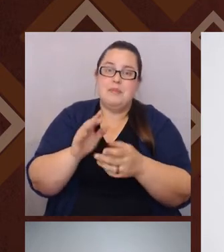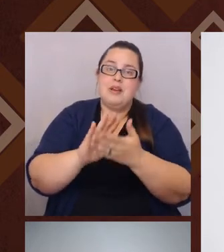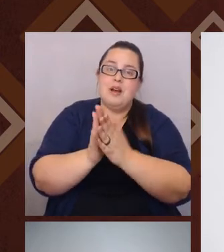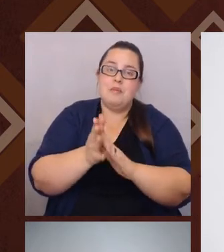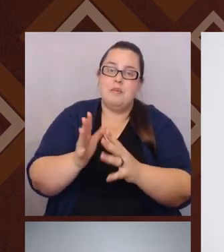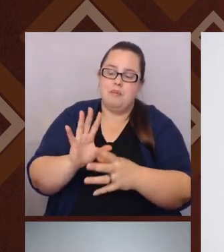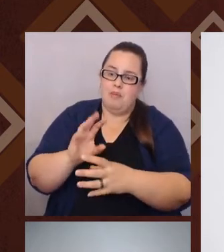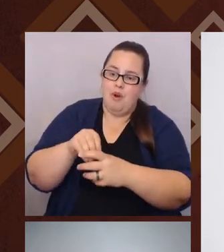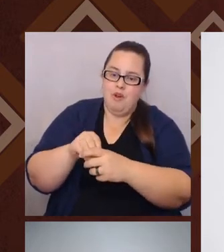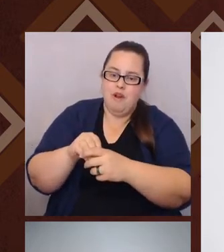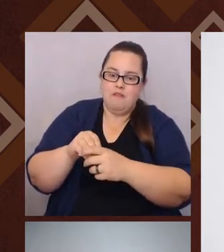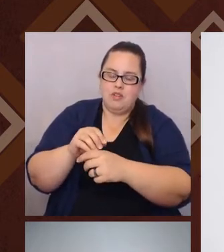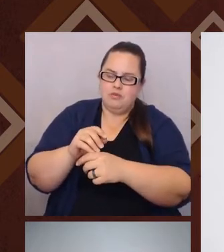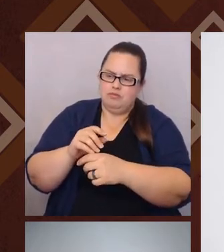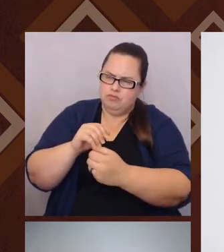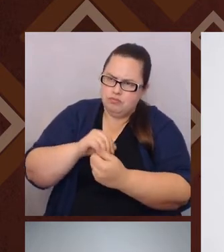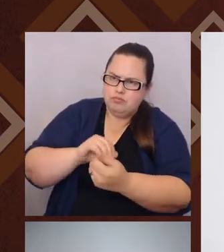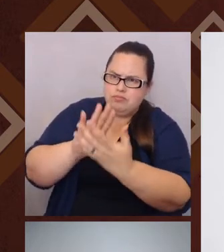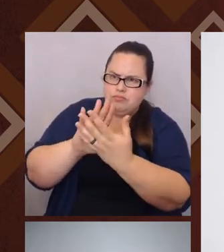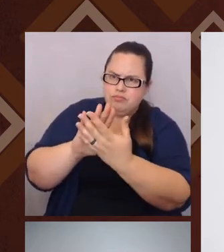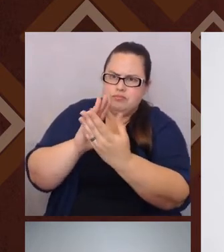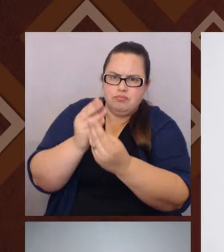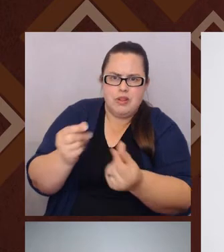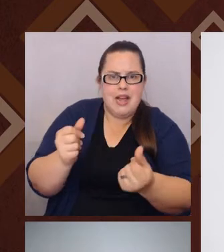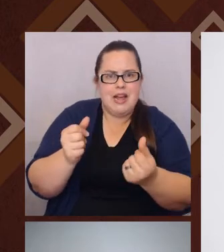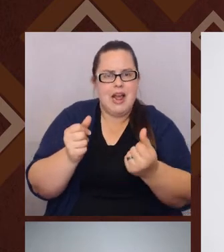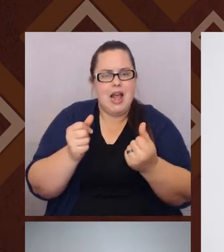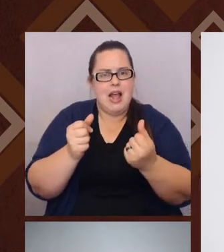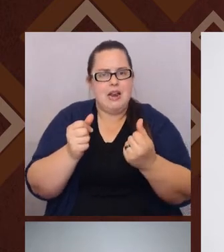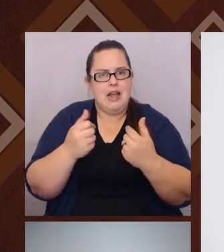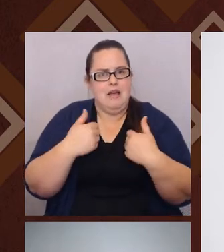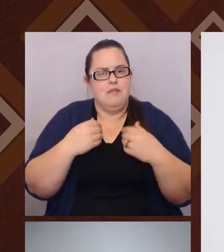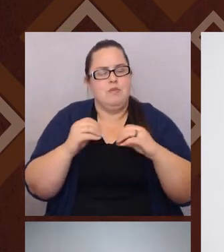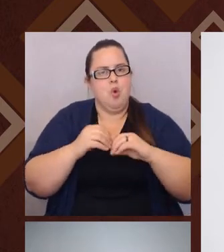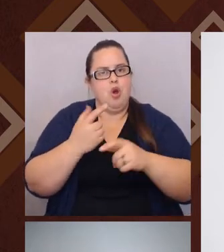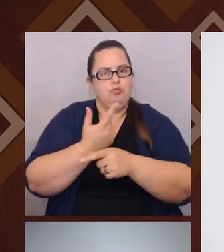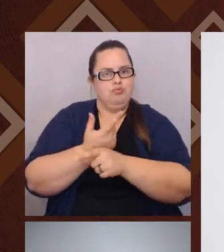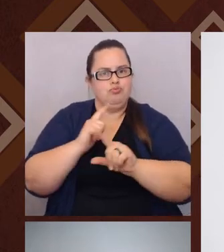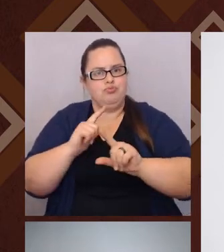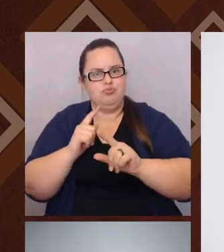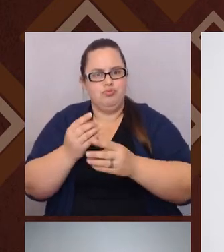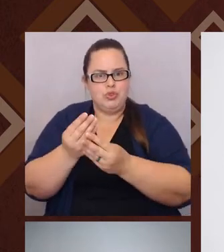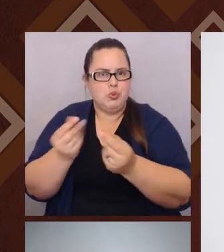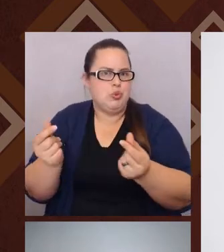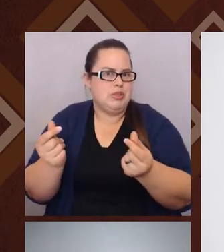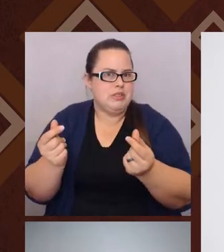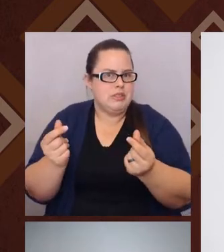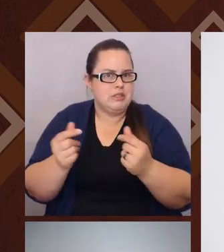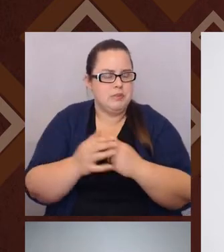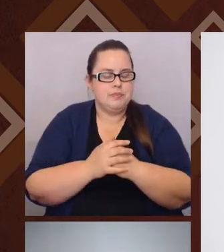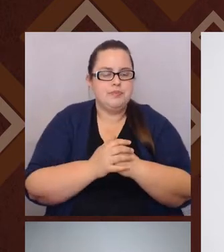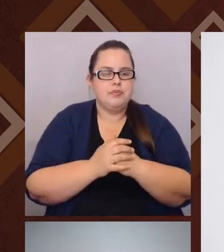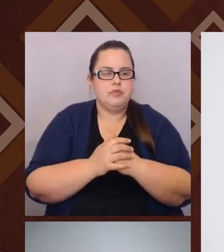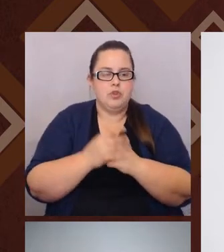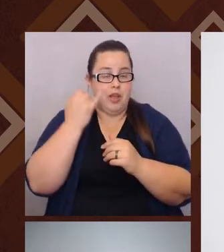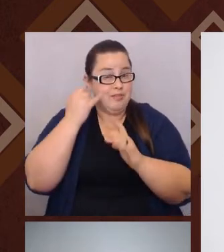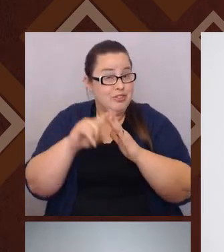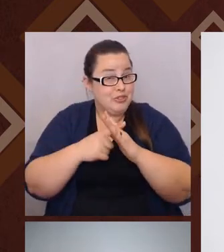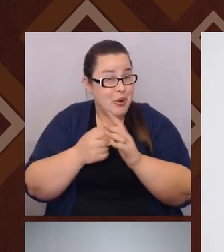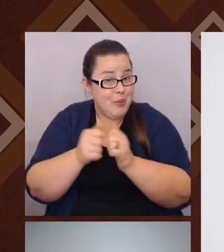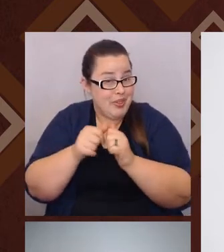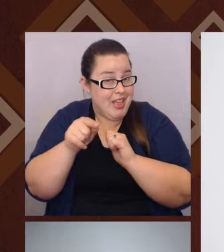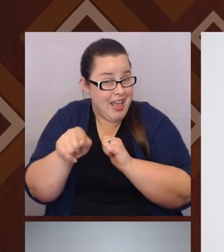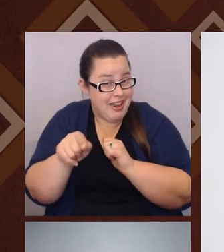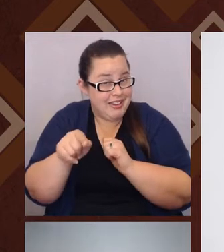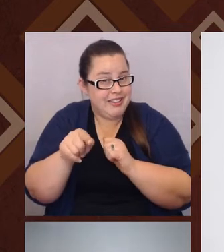And creating more creative, liberatory solutions to what we have made. And so if we start there, then we can